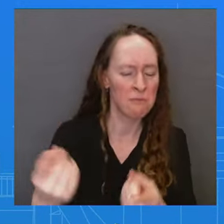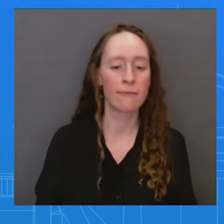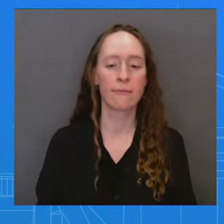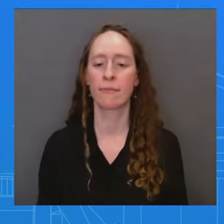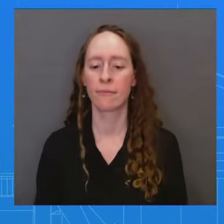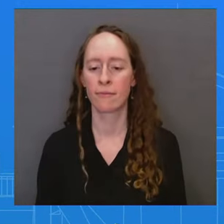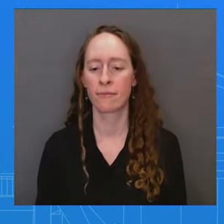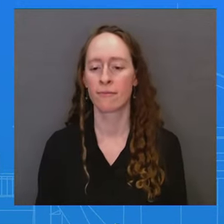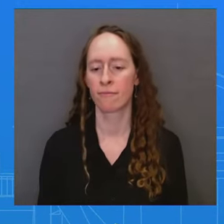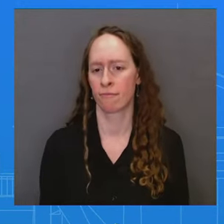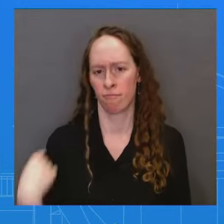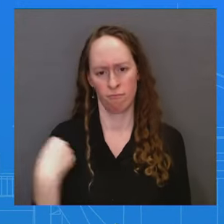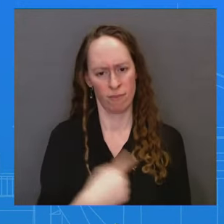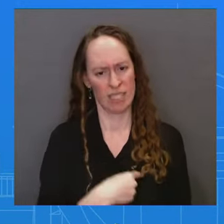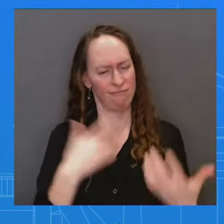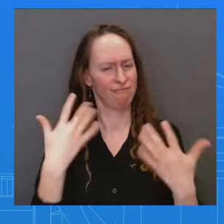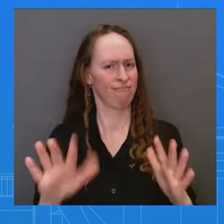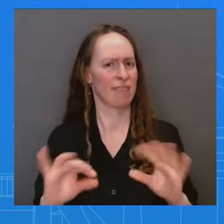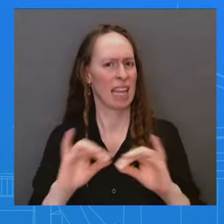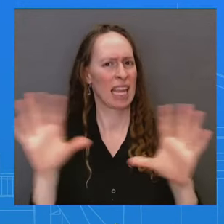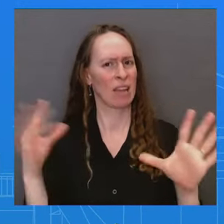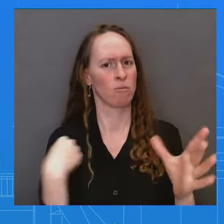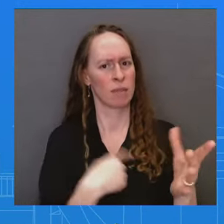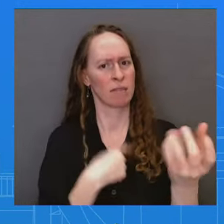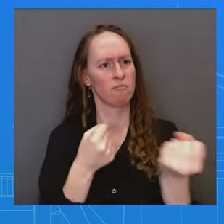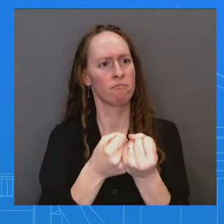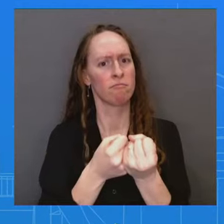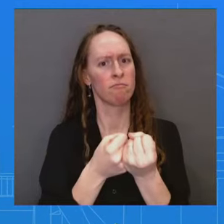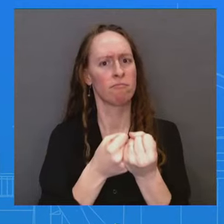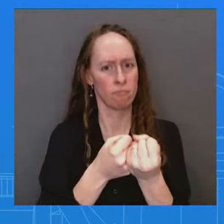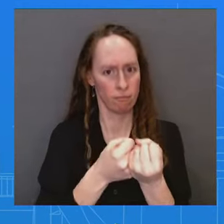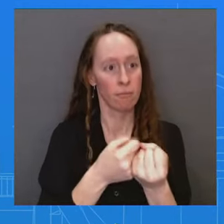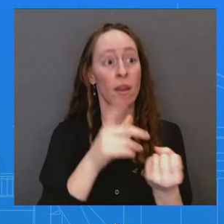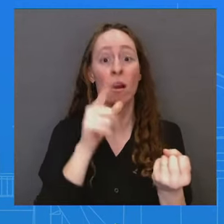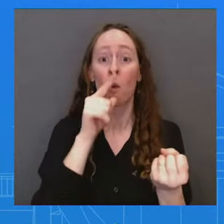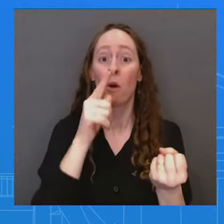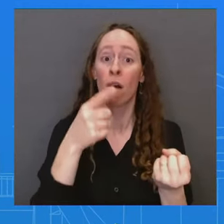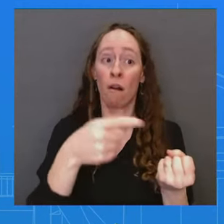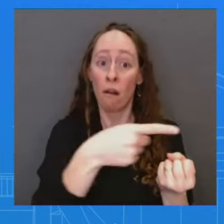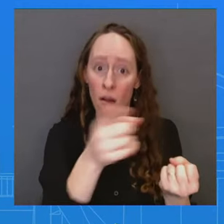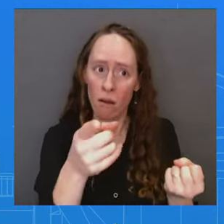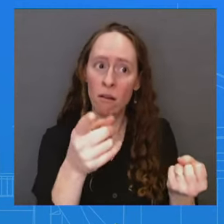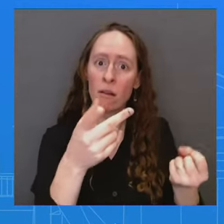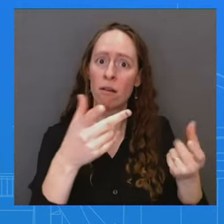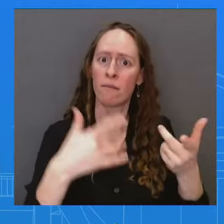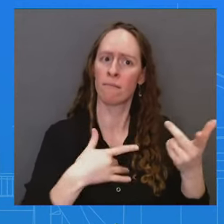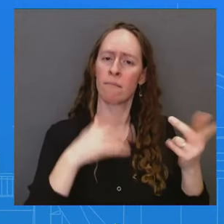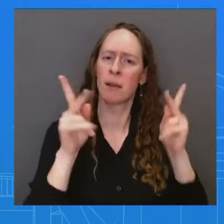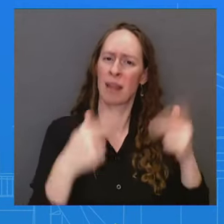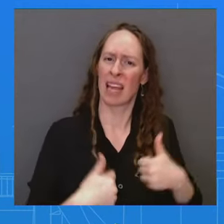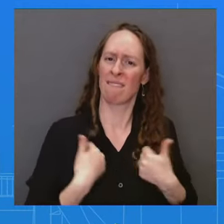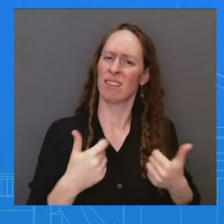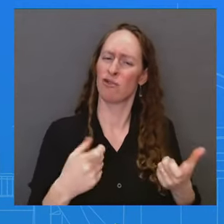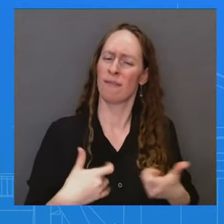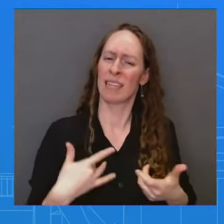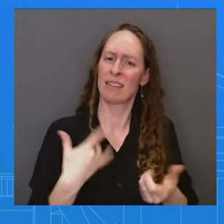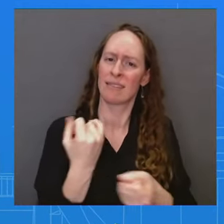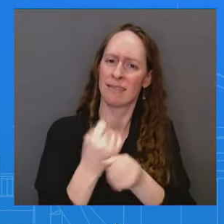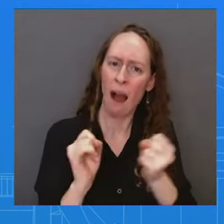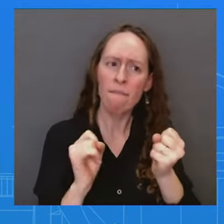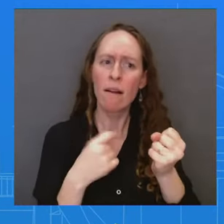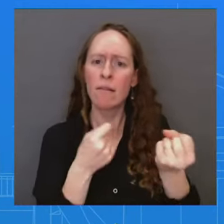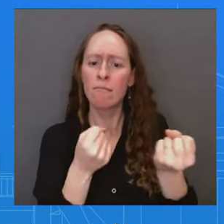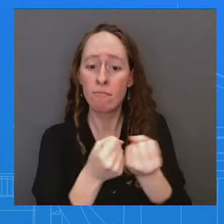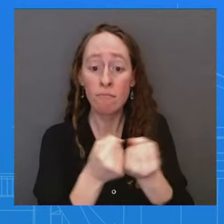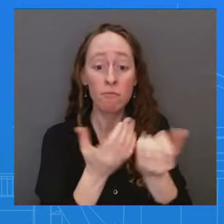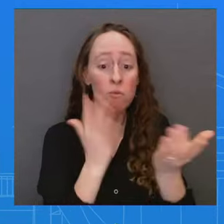for the Ecuadorian people to be safe and secure. And we have offered support and will continue to stay lashed up with the government there